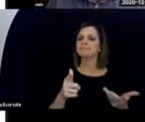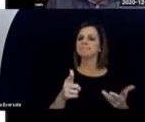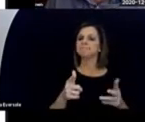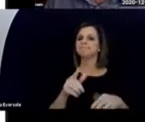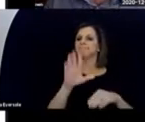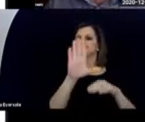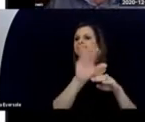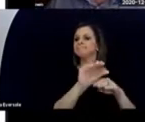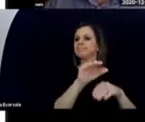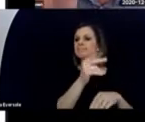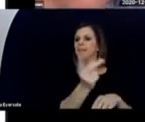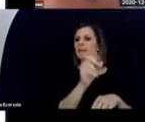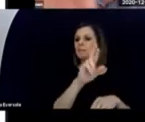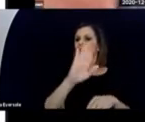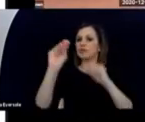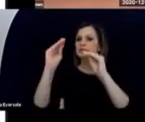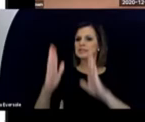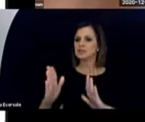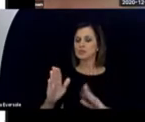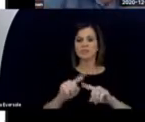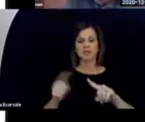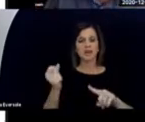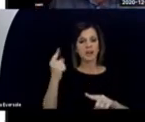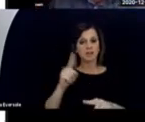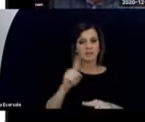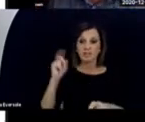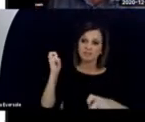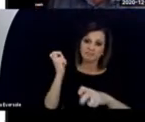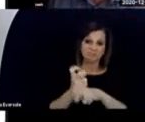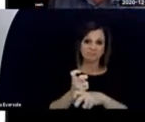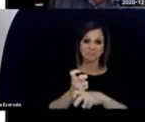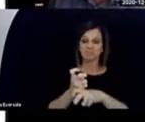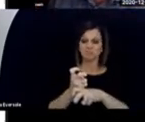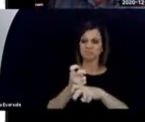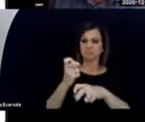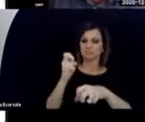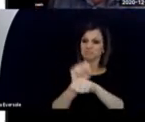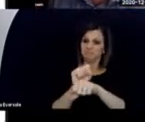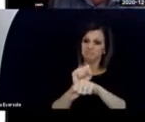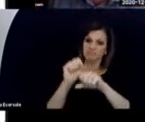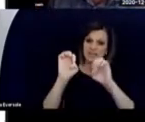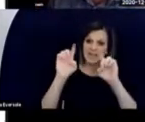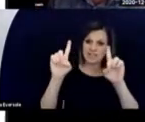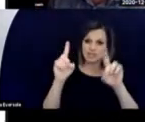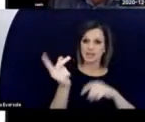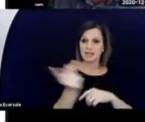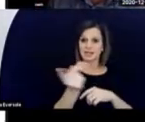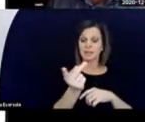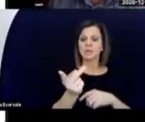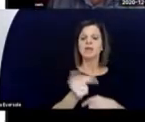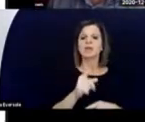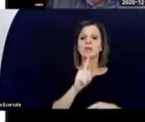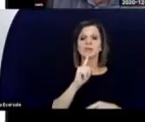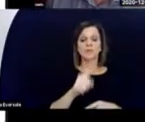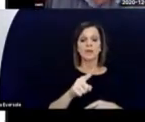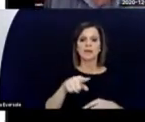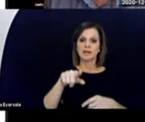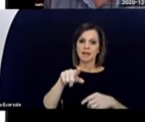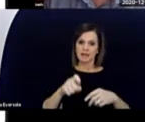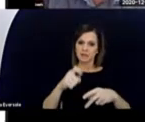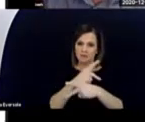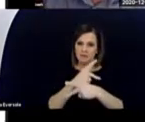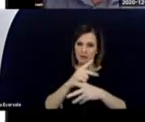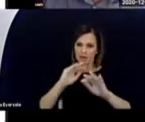educating them. And it really largely boiled down to finding a way to deliver language